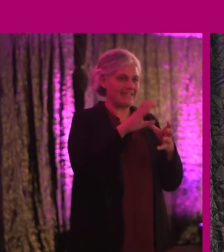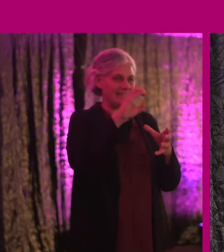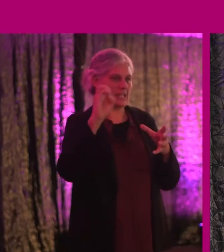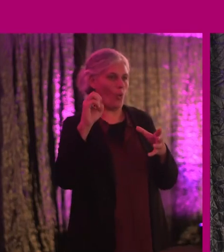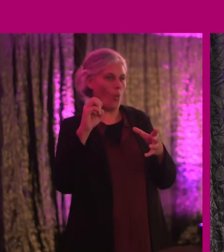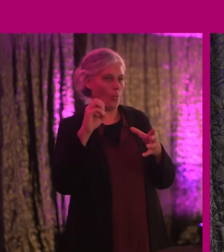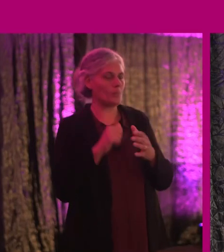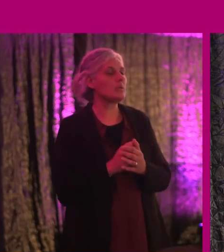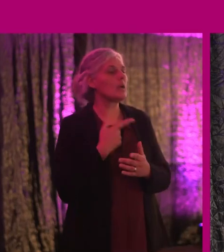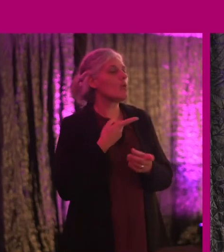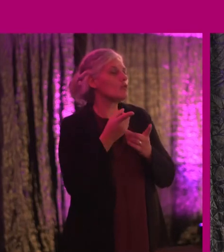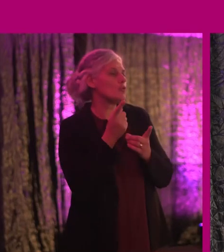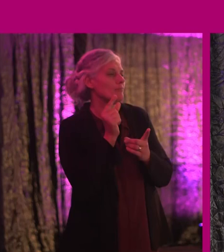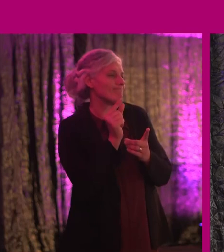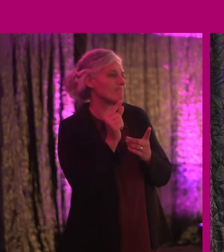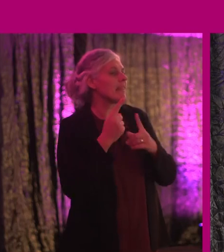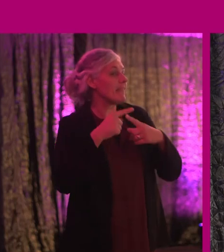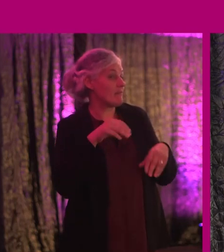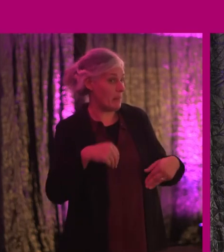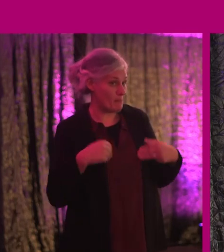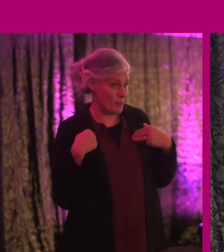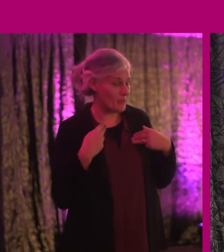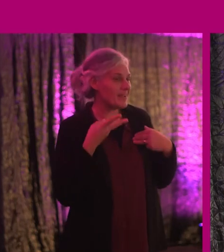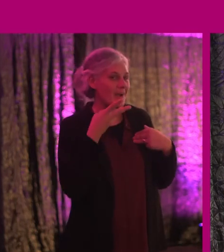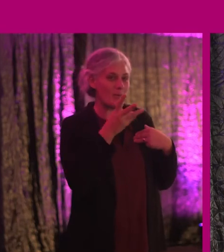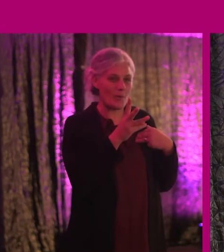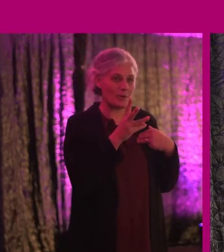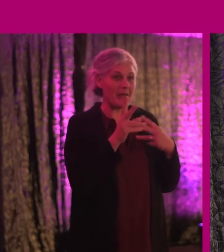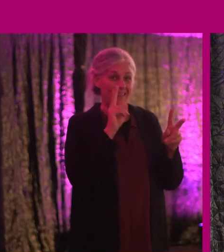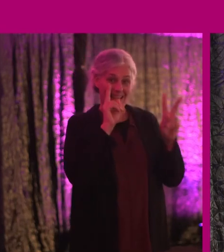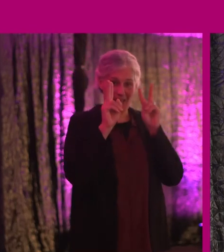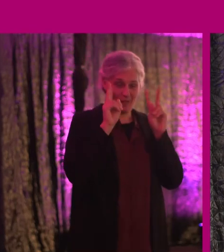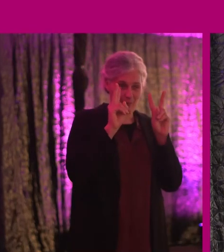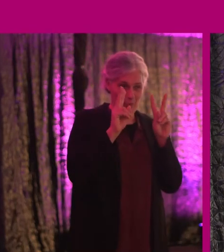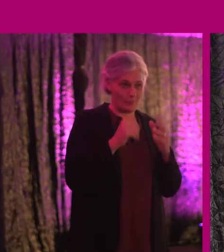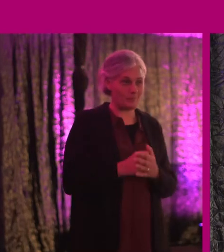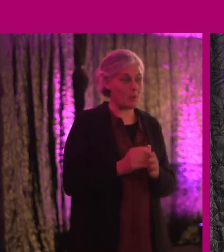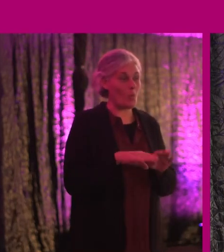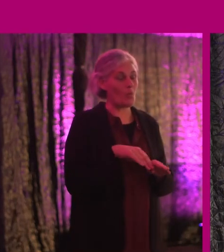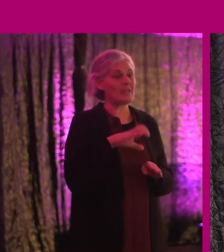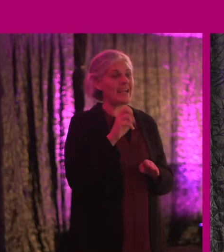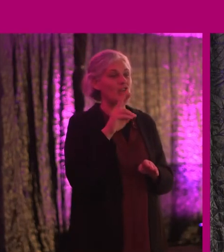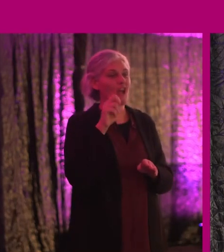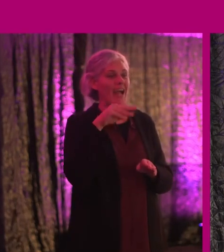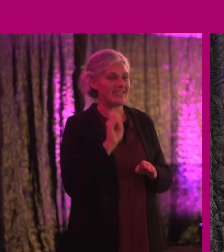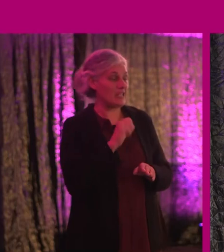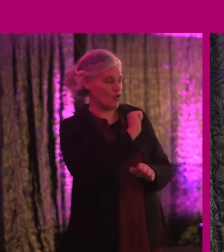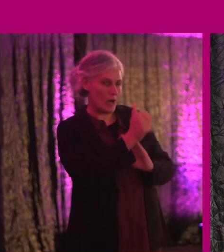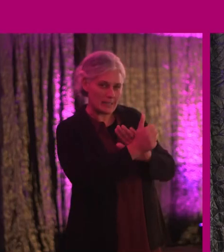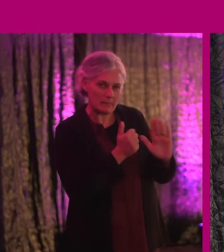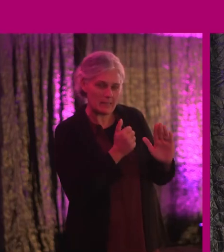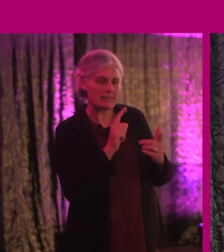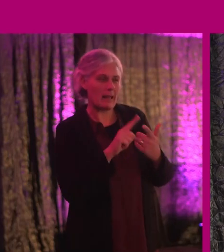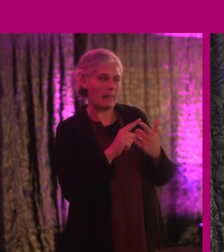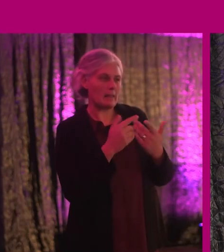and we're going to do something a little bit different this morning. I'm going to have an interview with Caroline about her experience and about